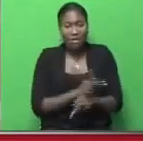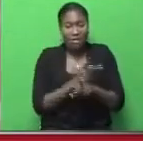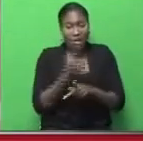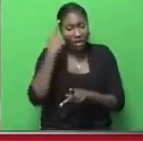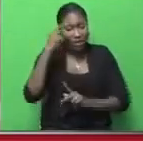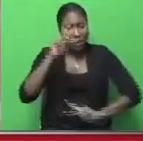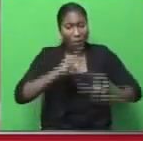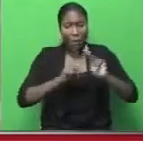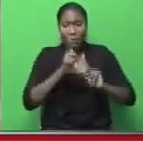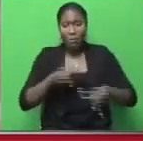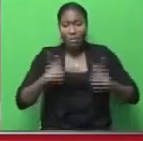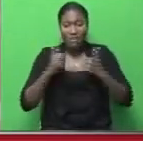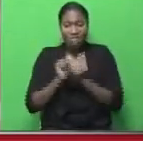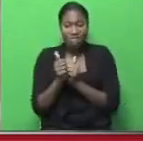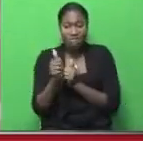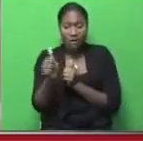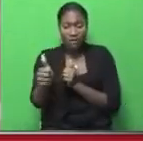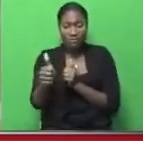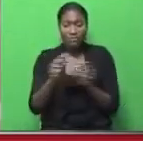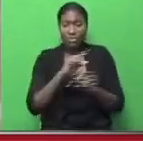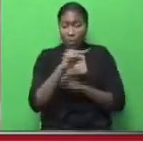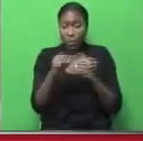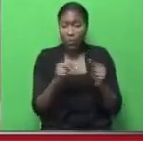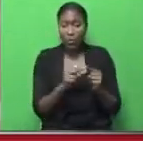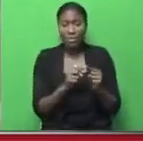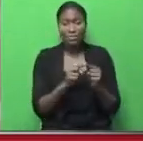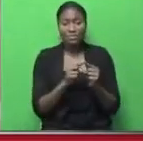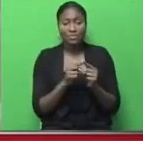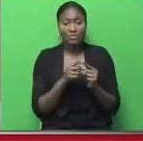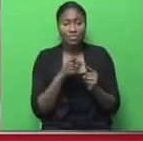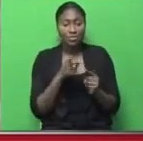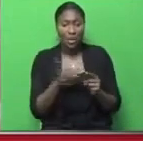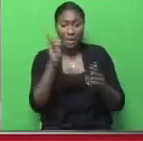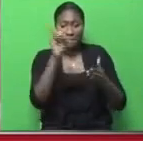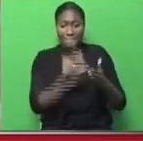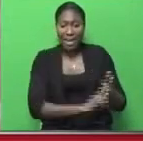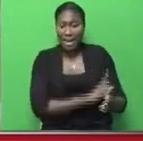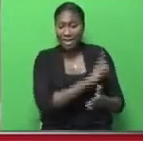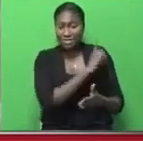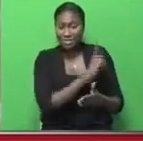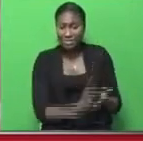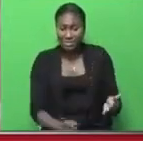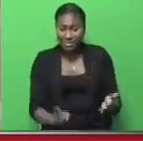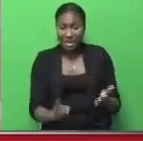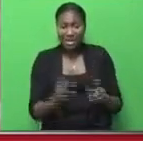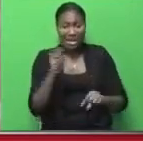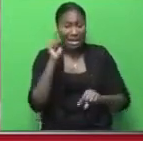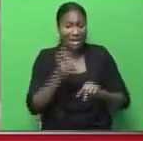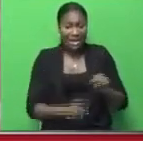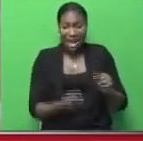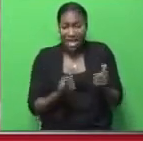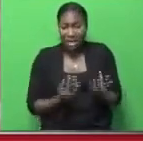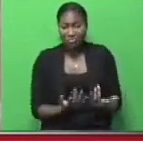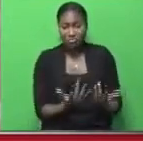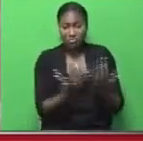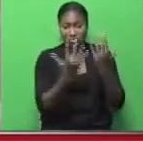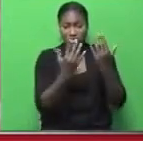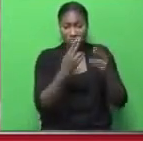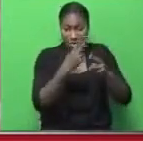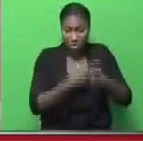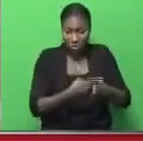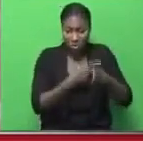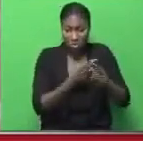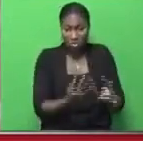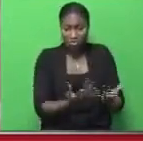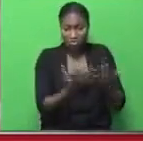When you held open pyre, when you banned open pyre cremations without an iota of science, what